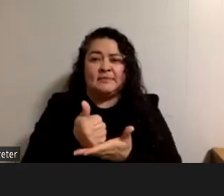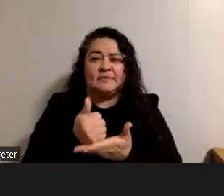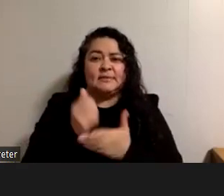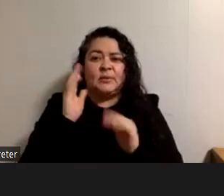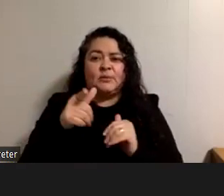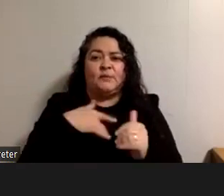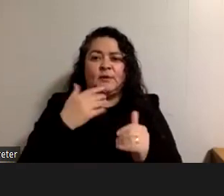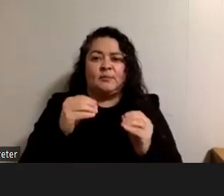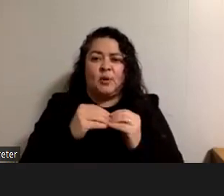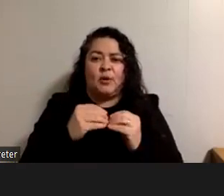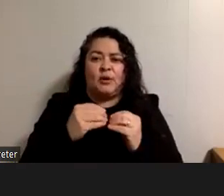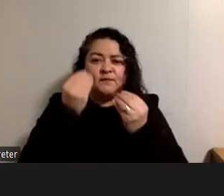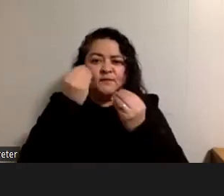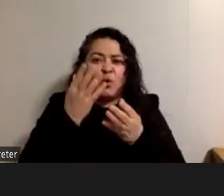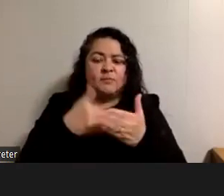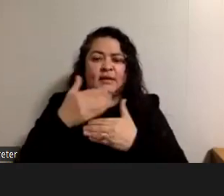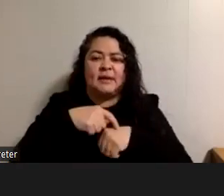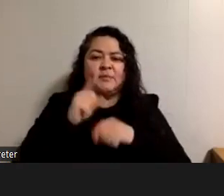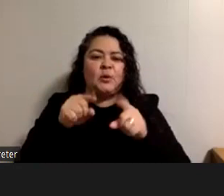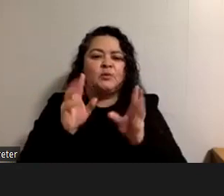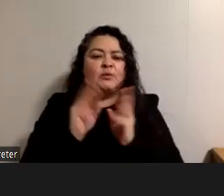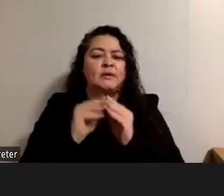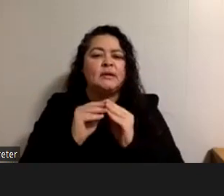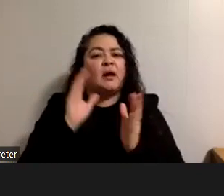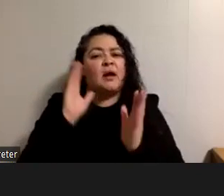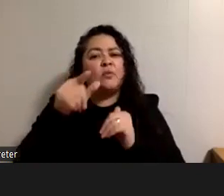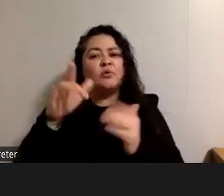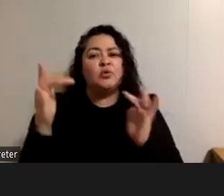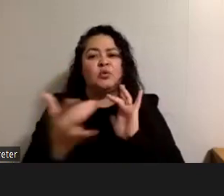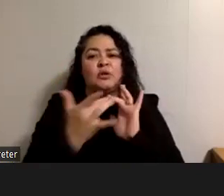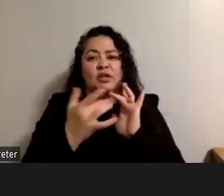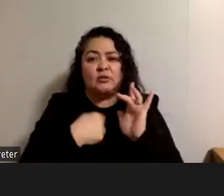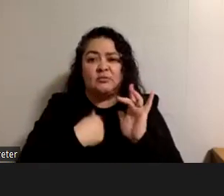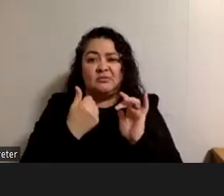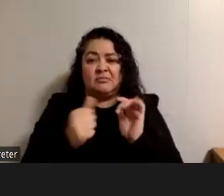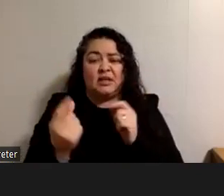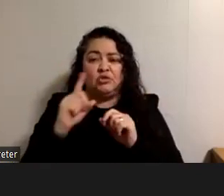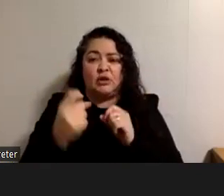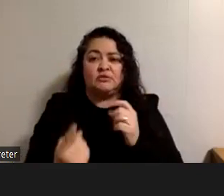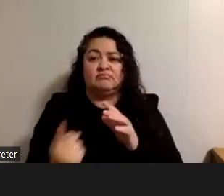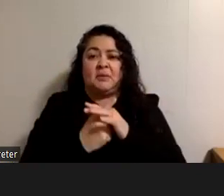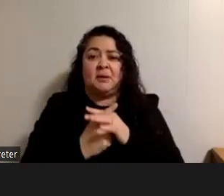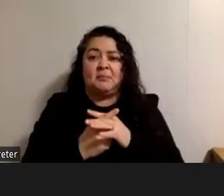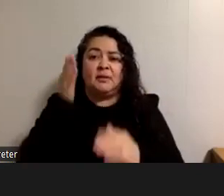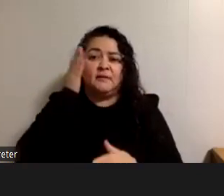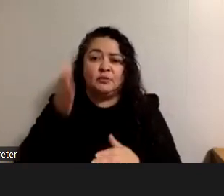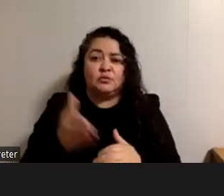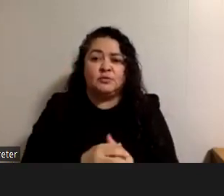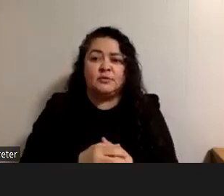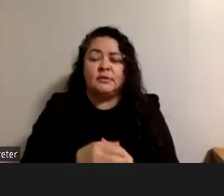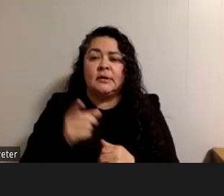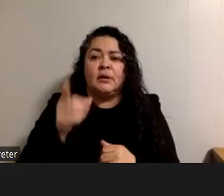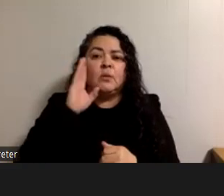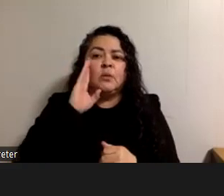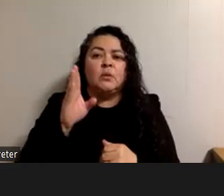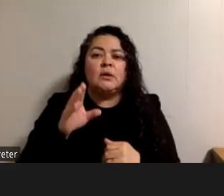feel more informed next time you go to a meeting and i hope you'll reach out to me um if any questions come up in the future and we will